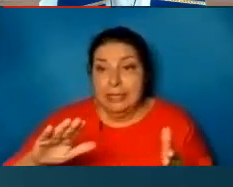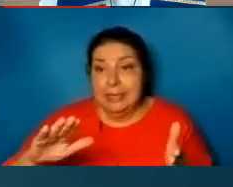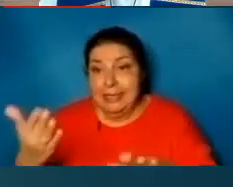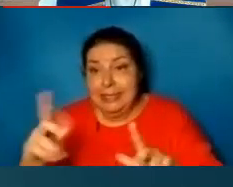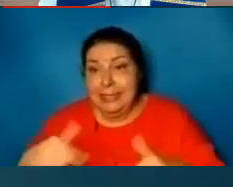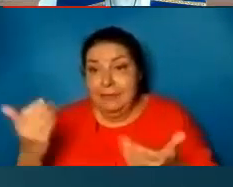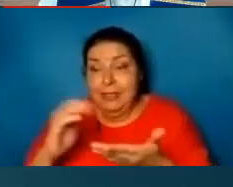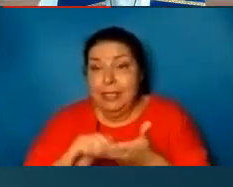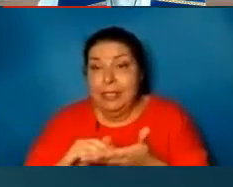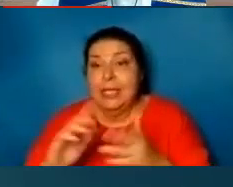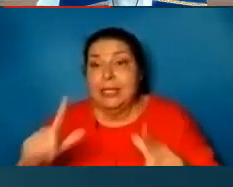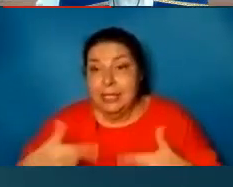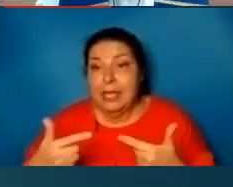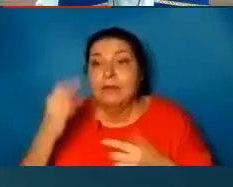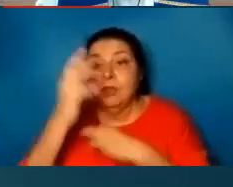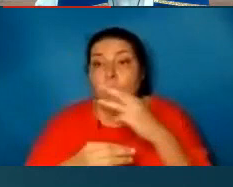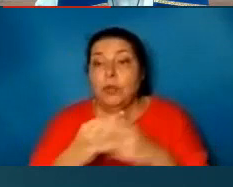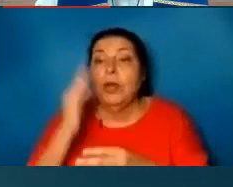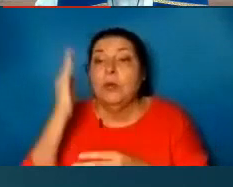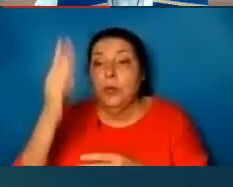life of the world to come. Amen.